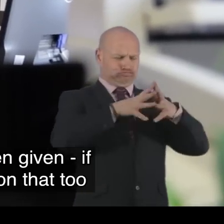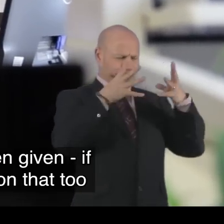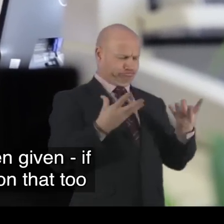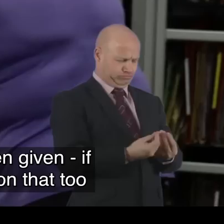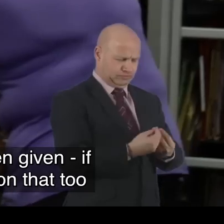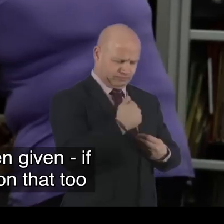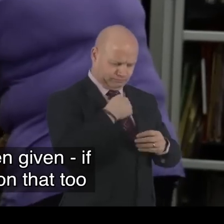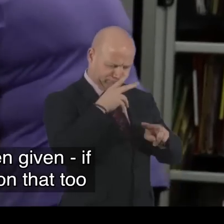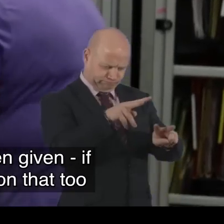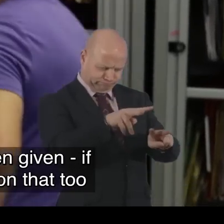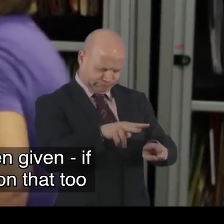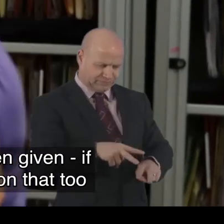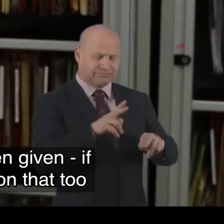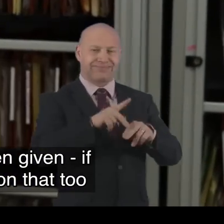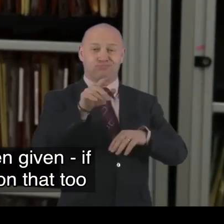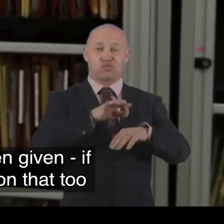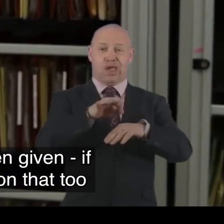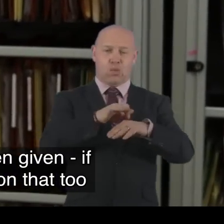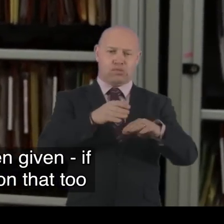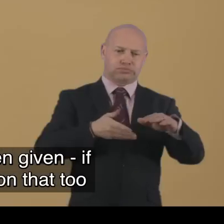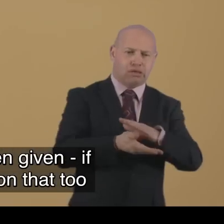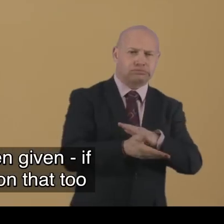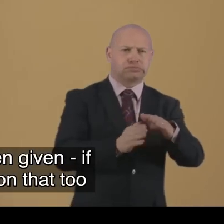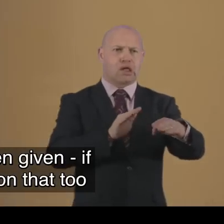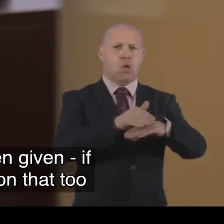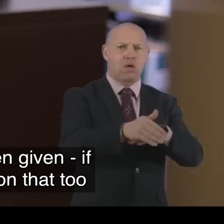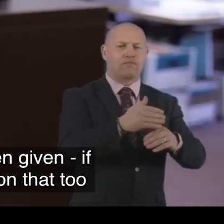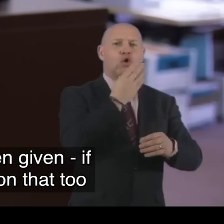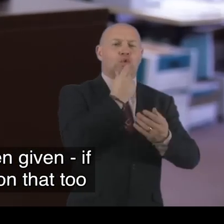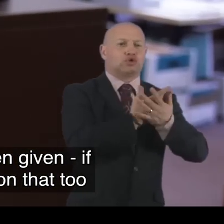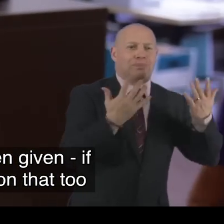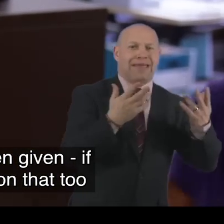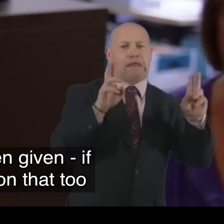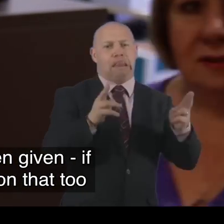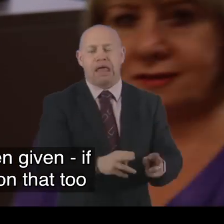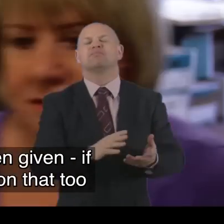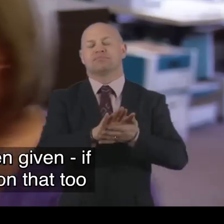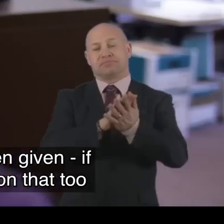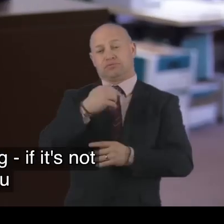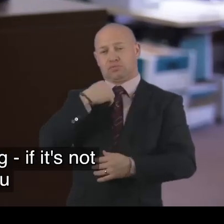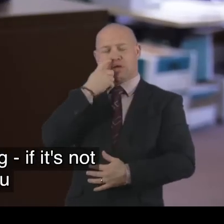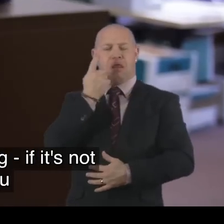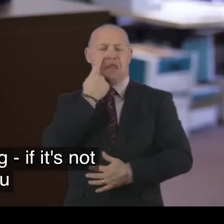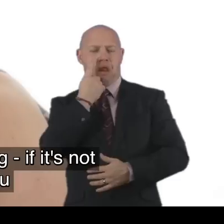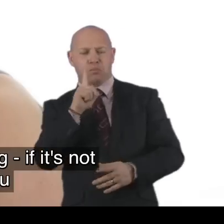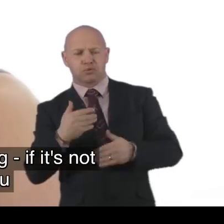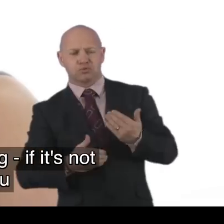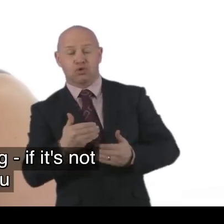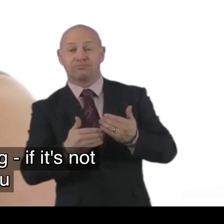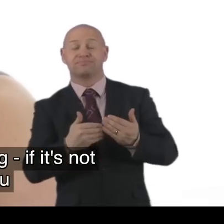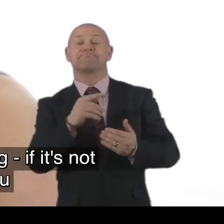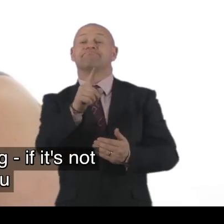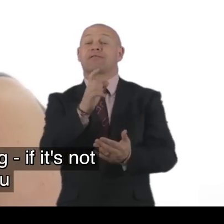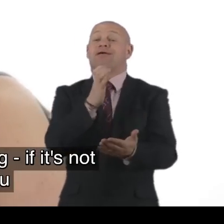package. And what you've been given. So if your hours are under or over. We can advise you on that as well. So basically we keep an eye.